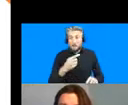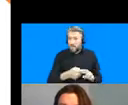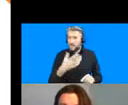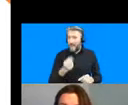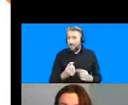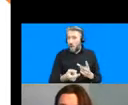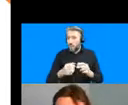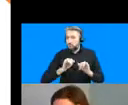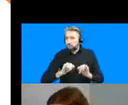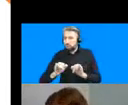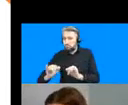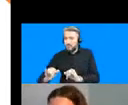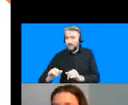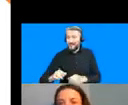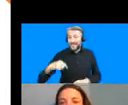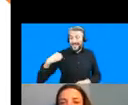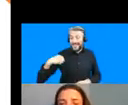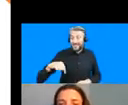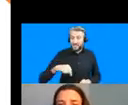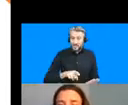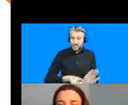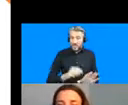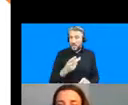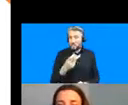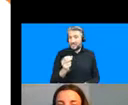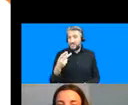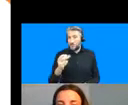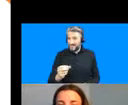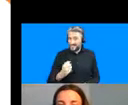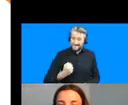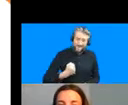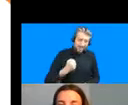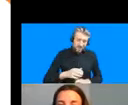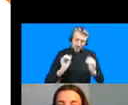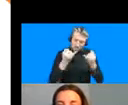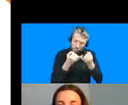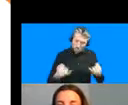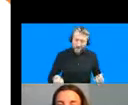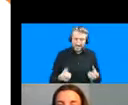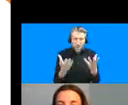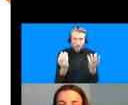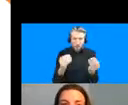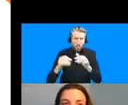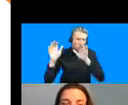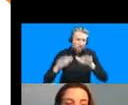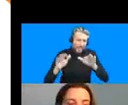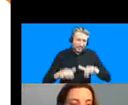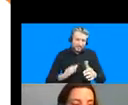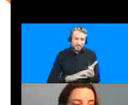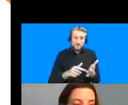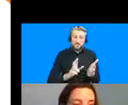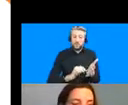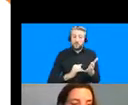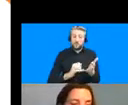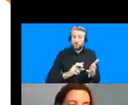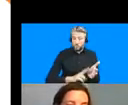year of the wettest monsoon in karachi and also the hottest summer and uh and karachi and especially